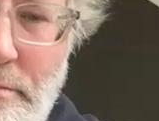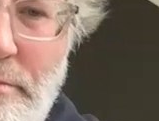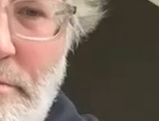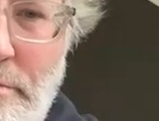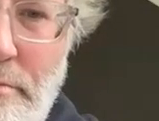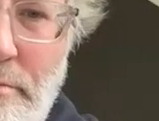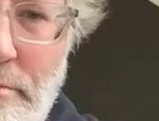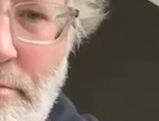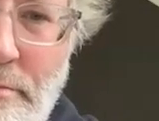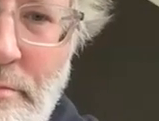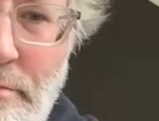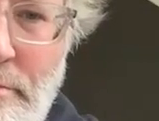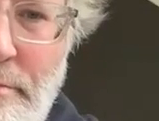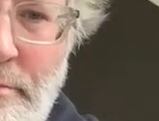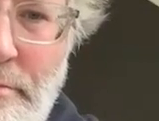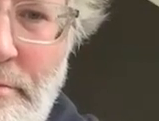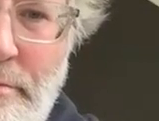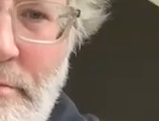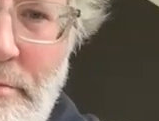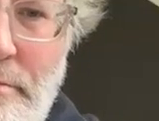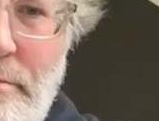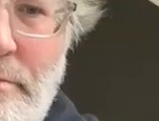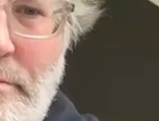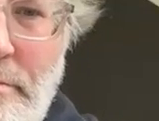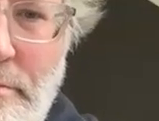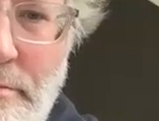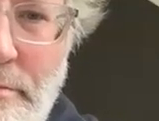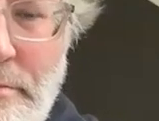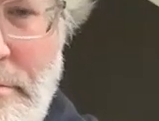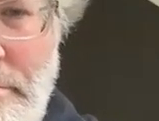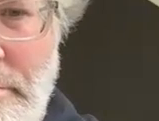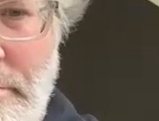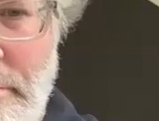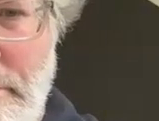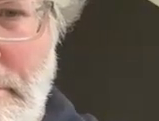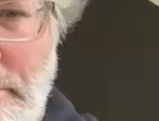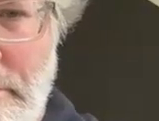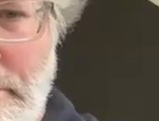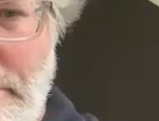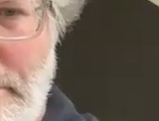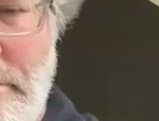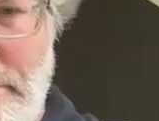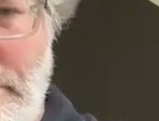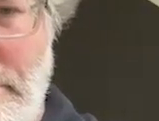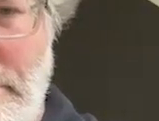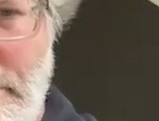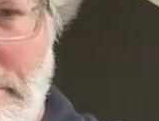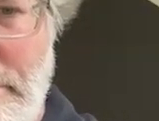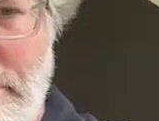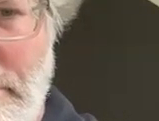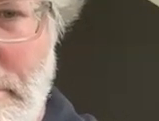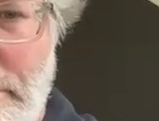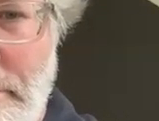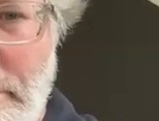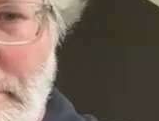can share these um with uh with com net for to get distributed out there are some um you know apps and various